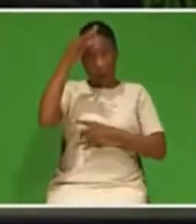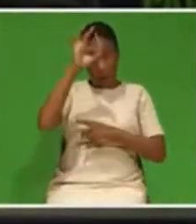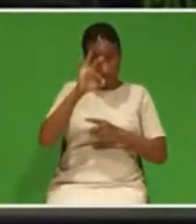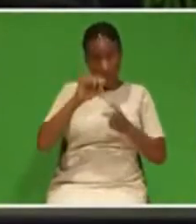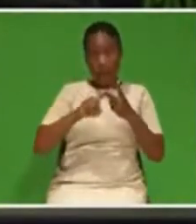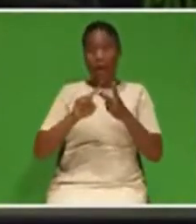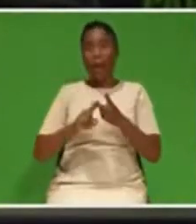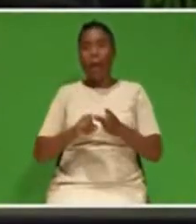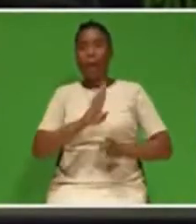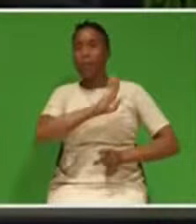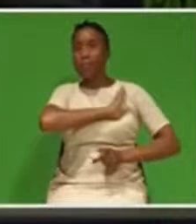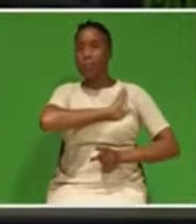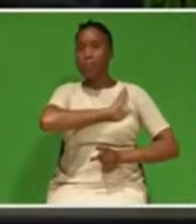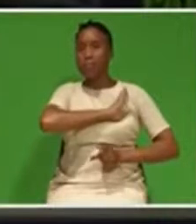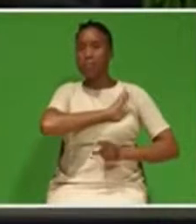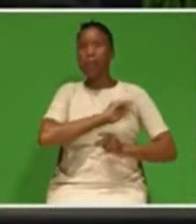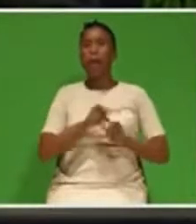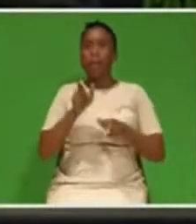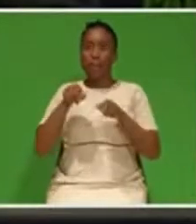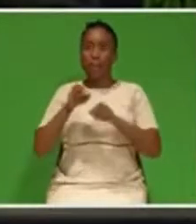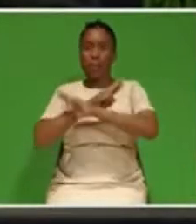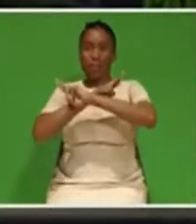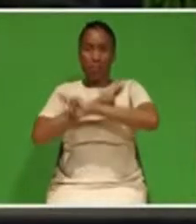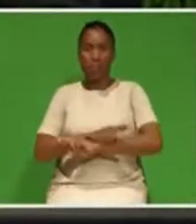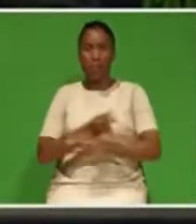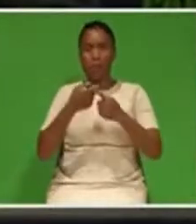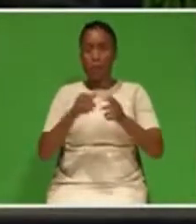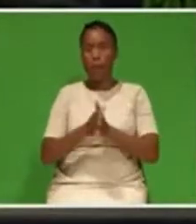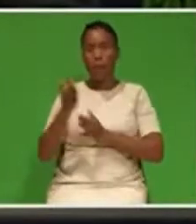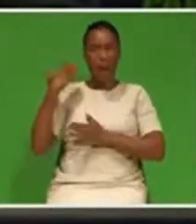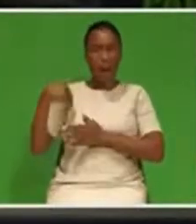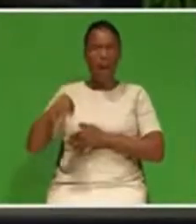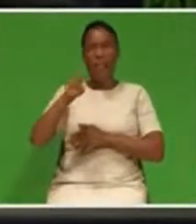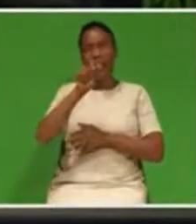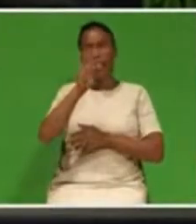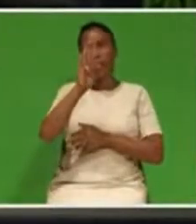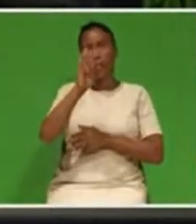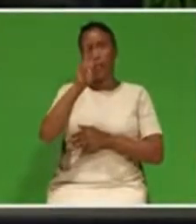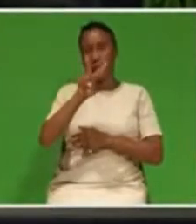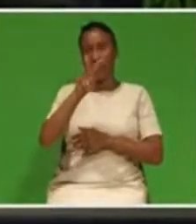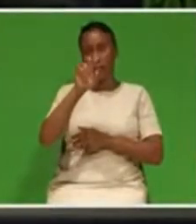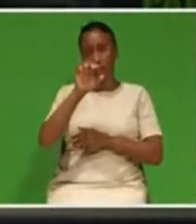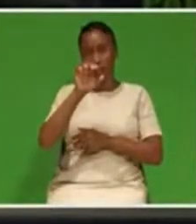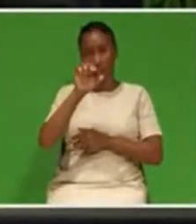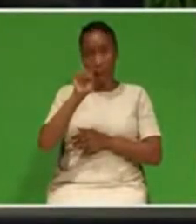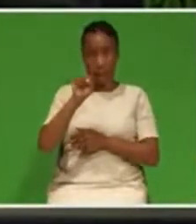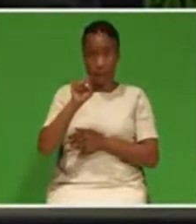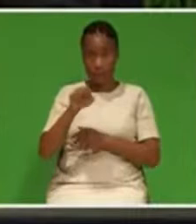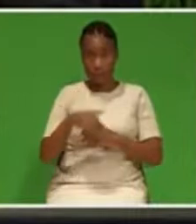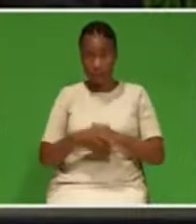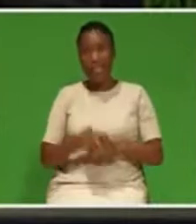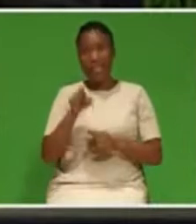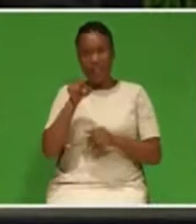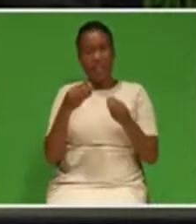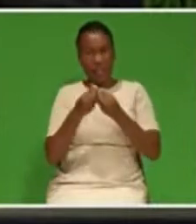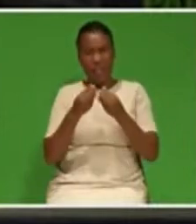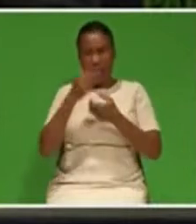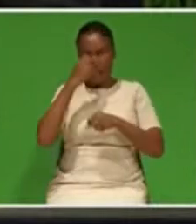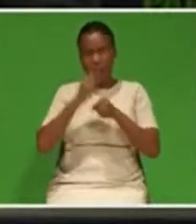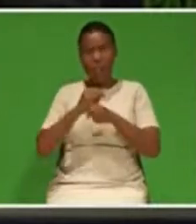former TBVC states. These are indeed issues that need to be considered.